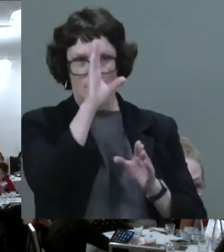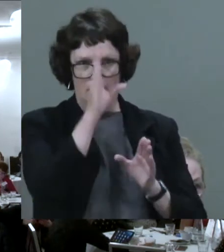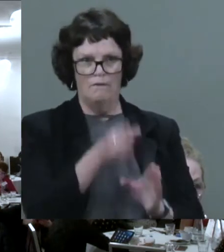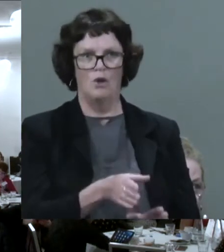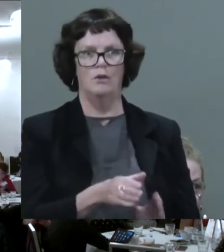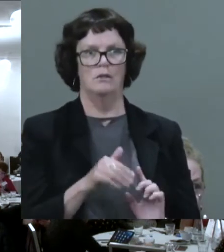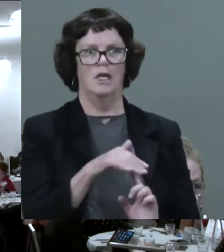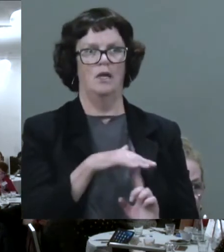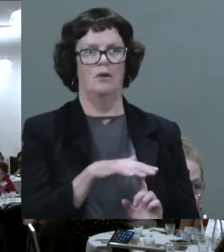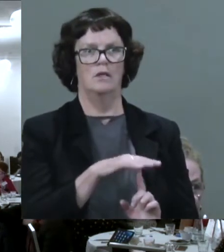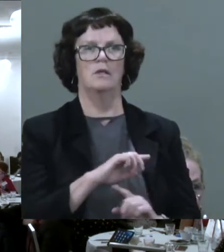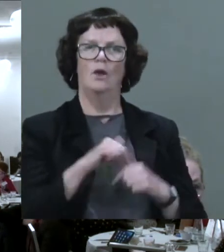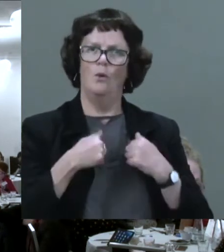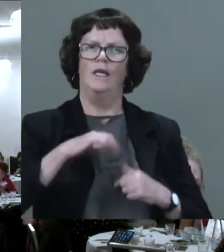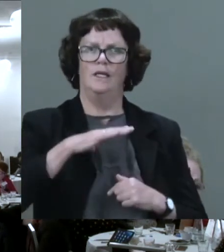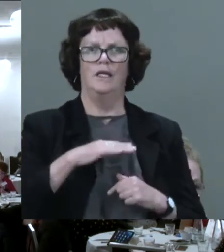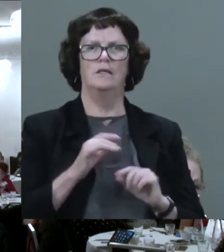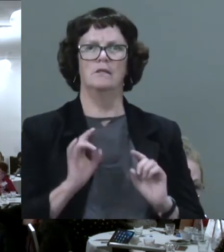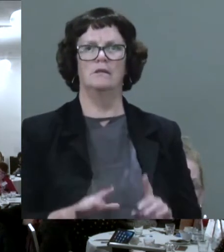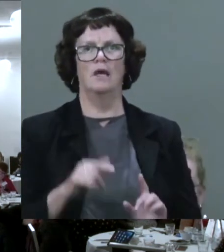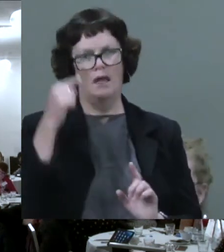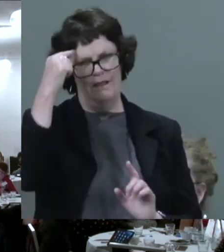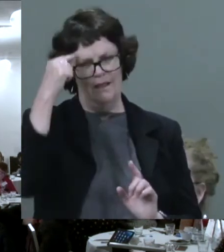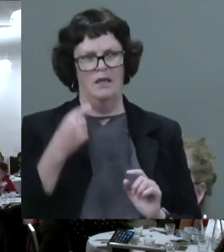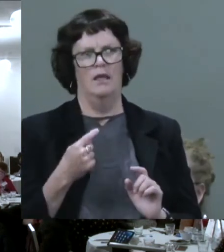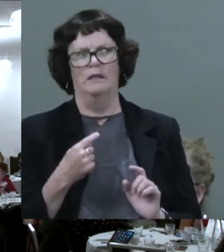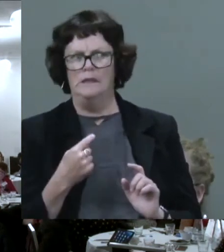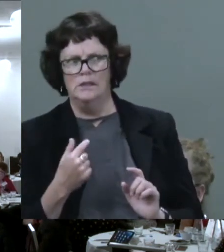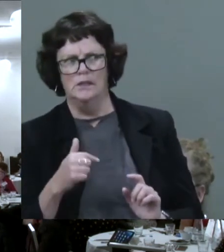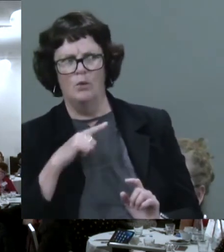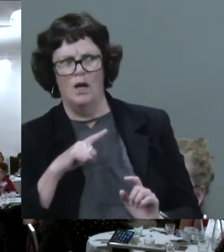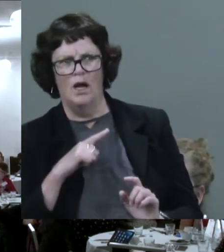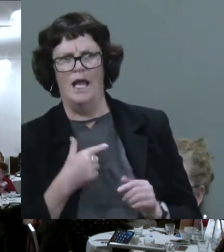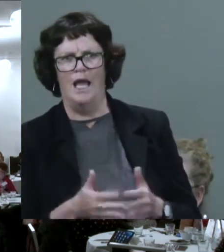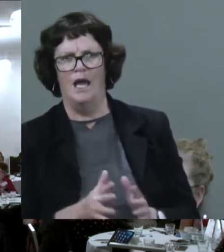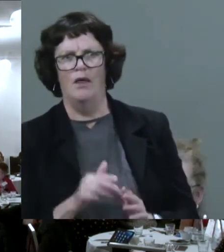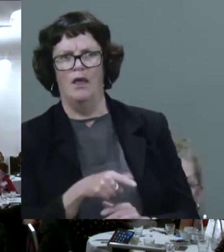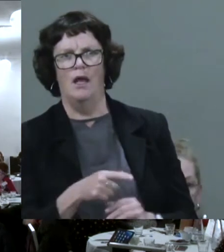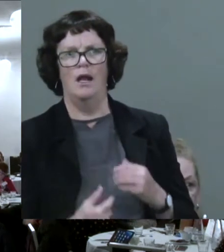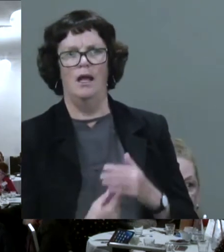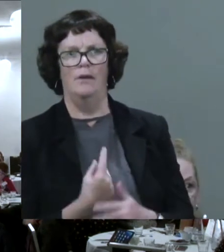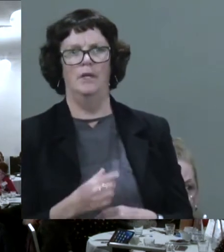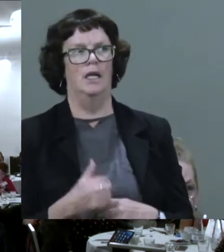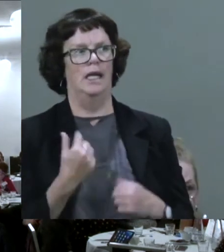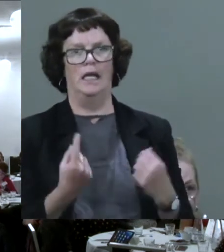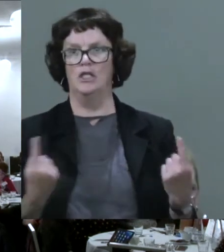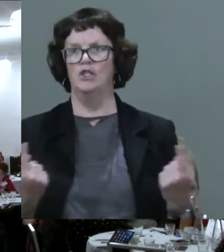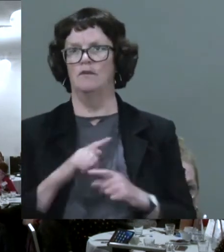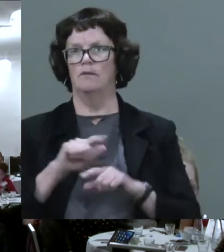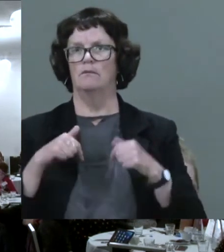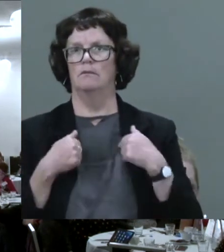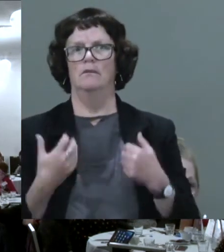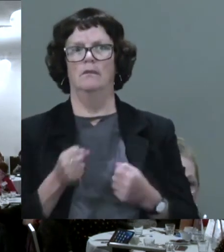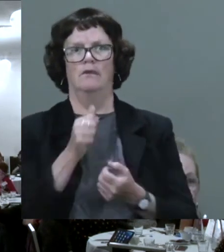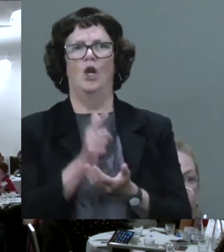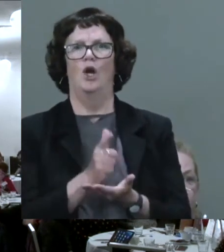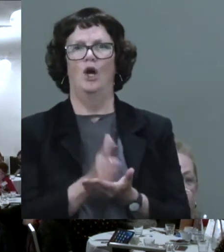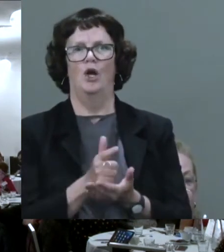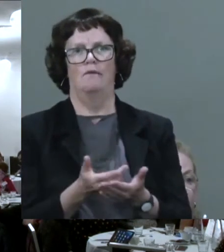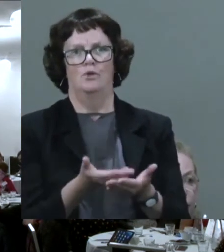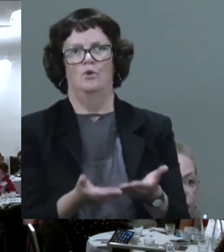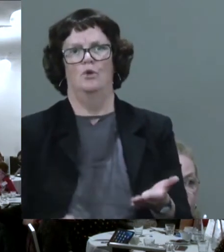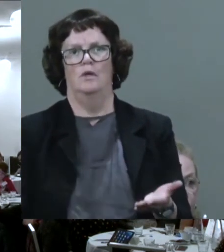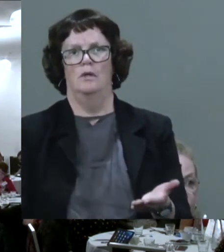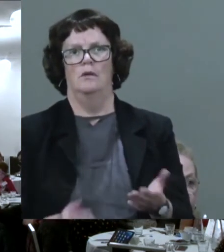oh, how did that happen? And why did it happen? And actually, each of us have got lots and lots of stories